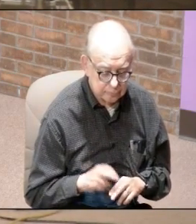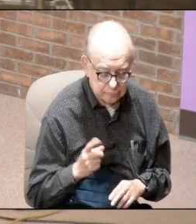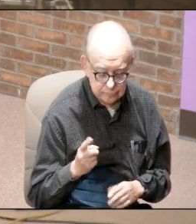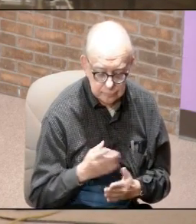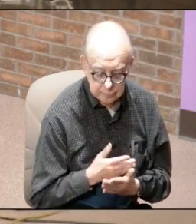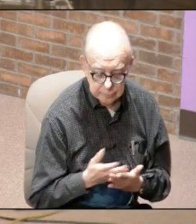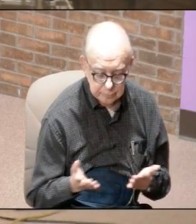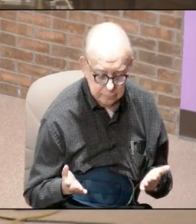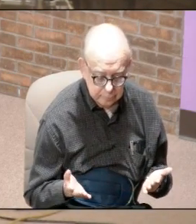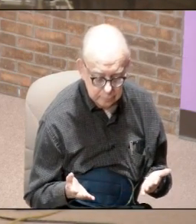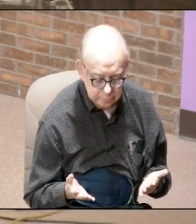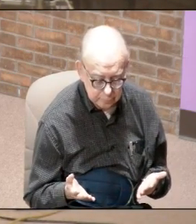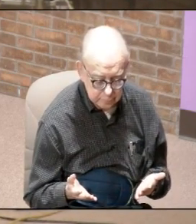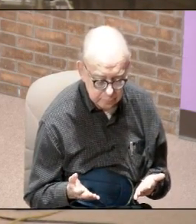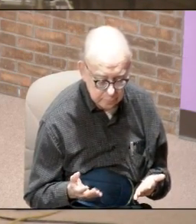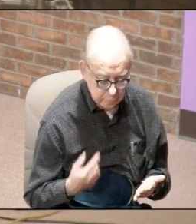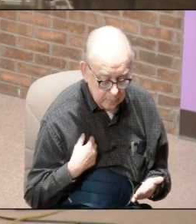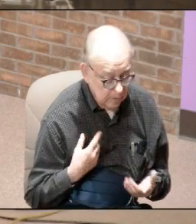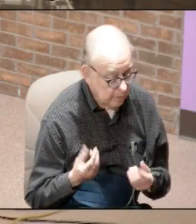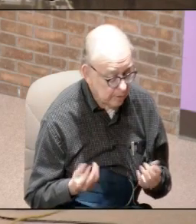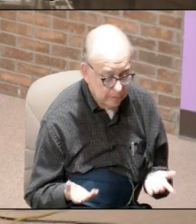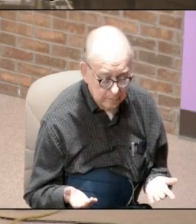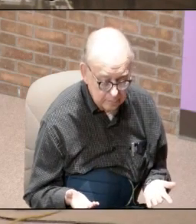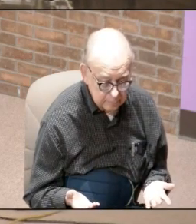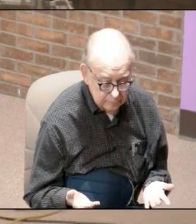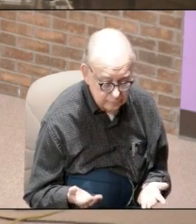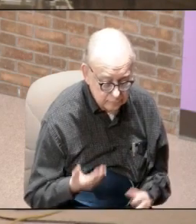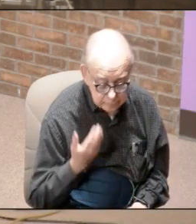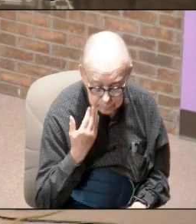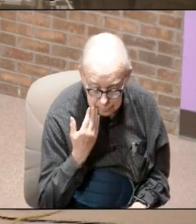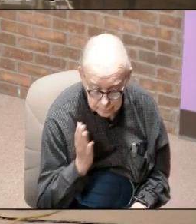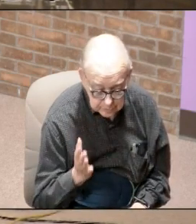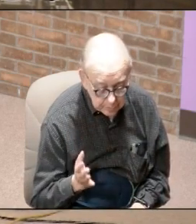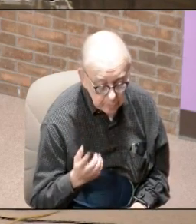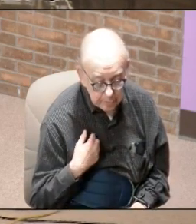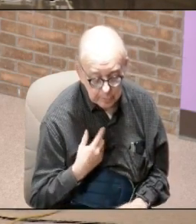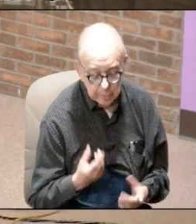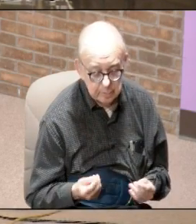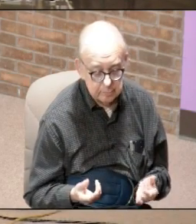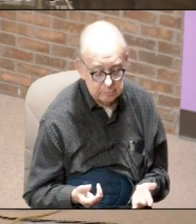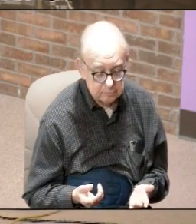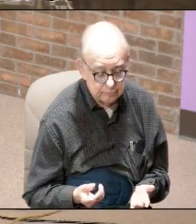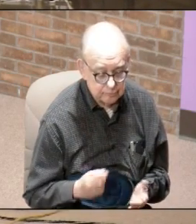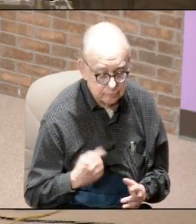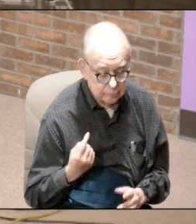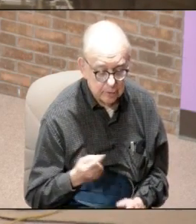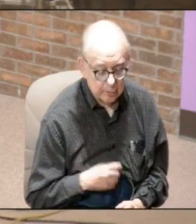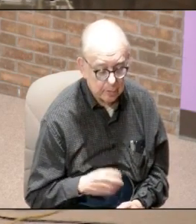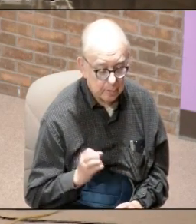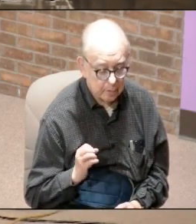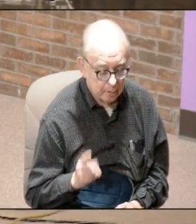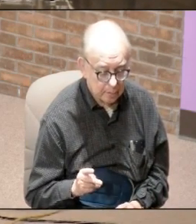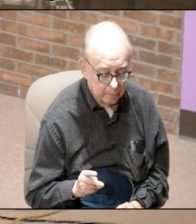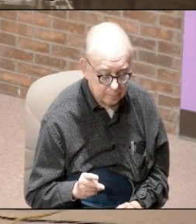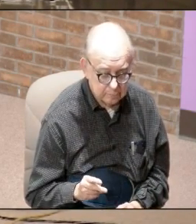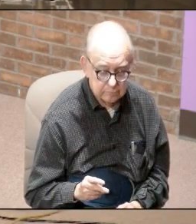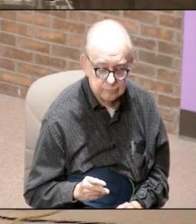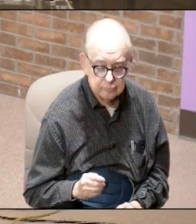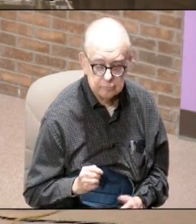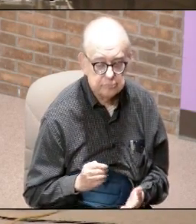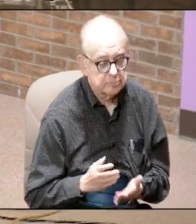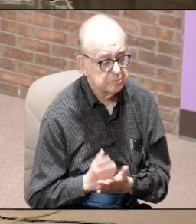and you're saying okay what are you going to do and I don't don't know but it'll be okay it'll be all right